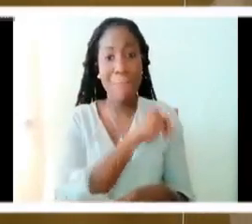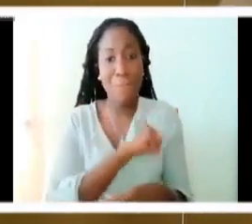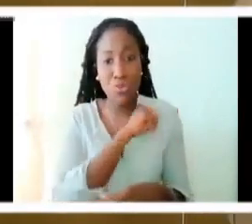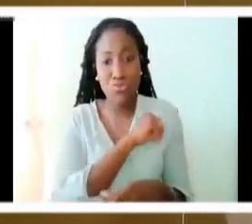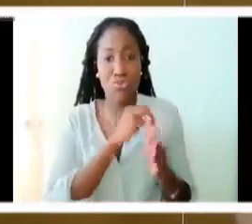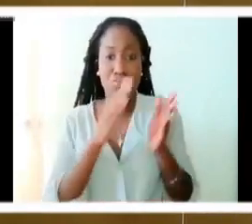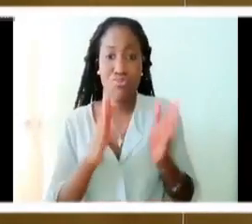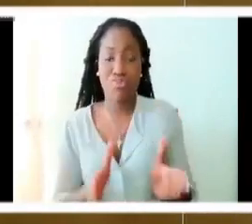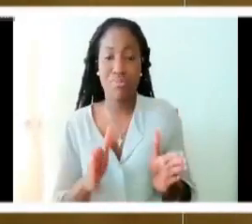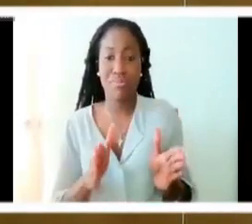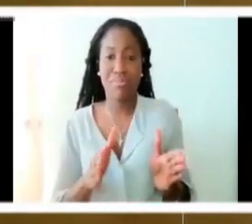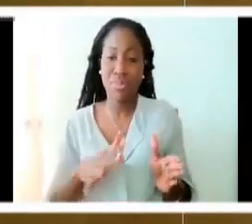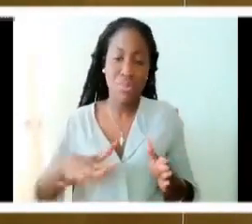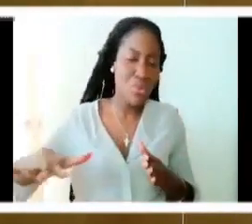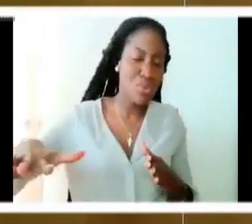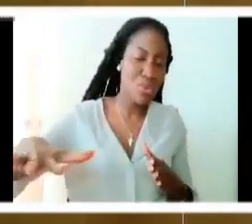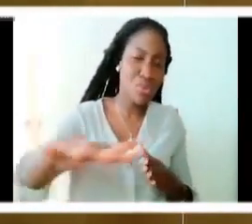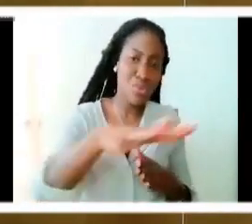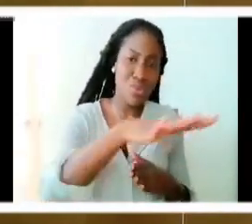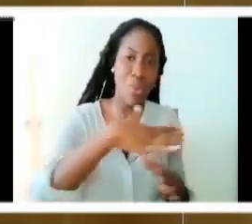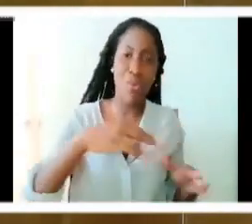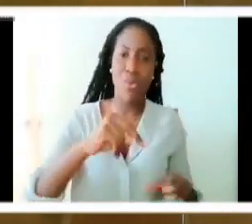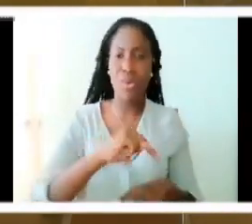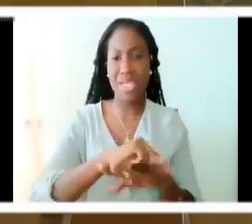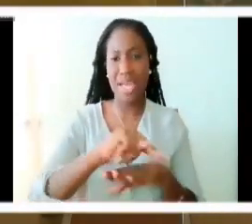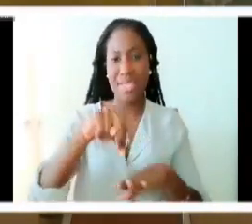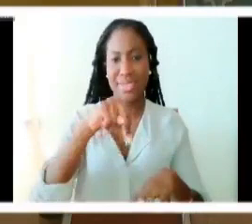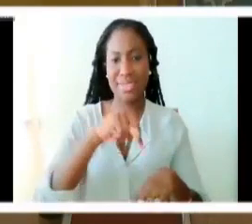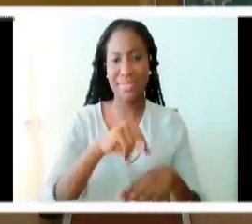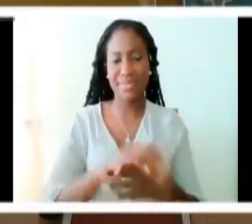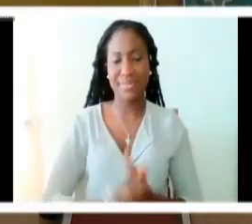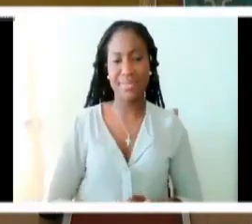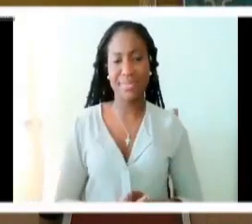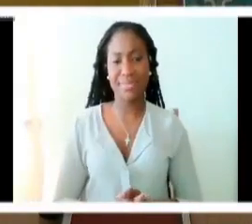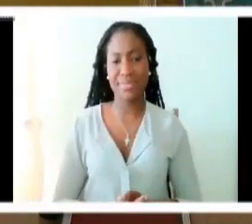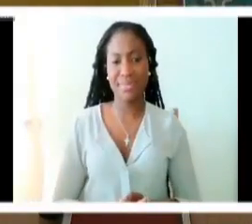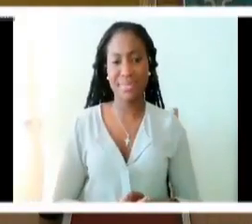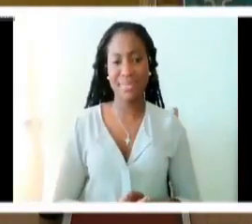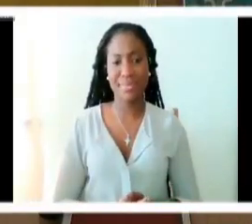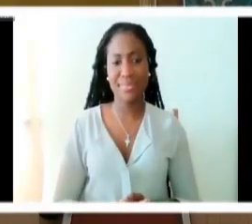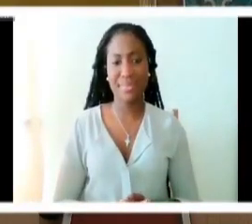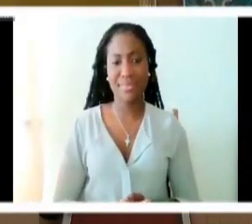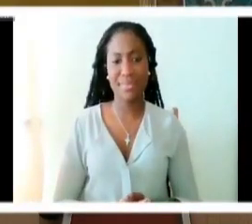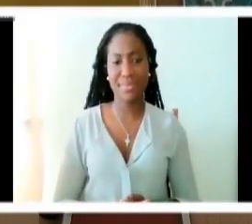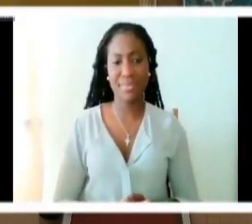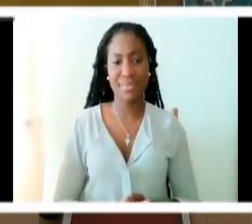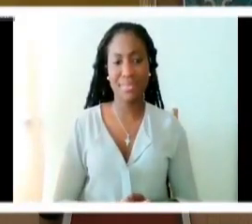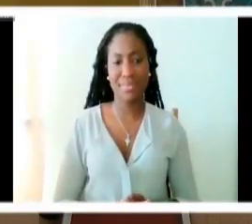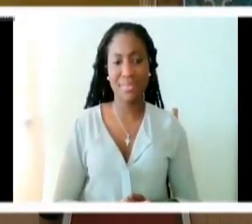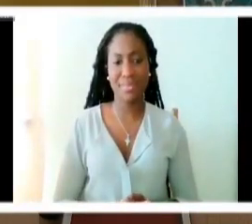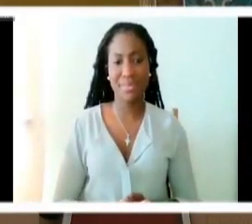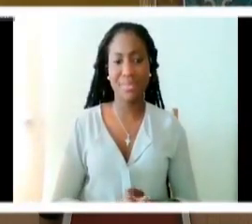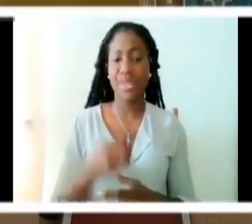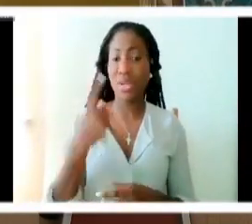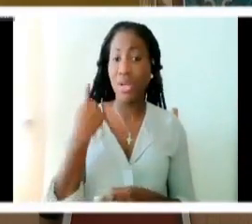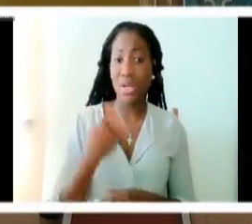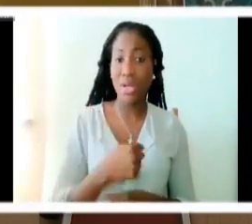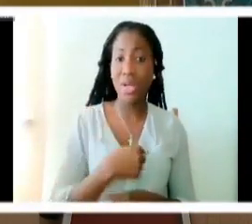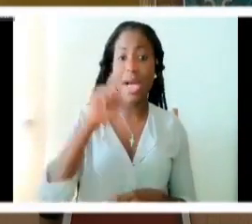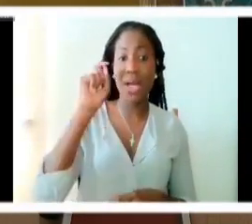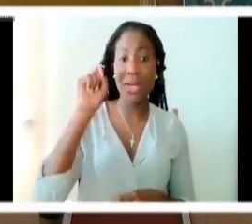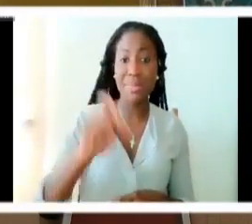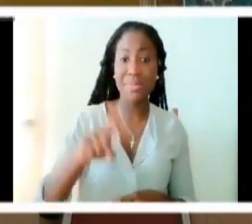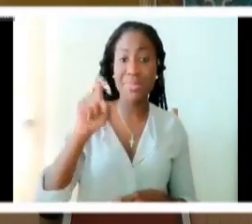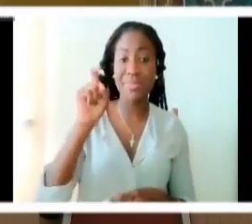all the nations that that we aren't to hope that people become Christian we are to be out there